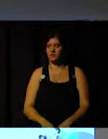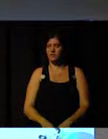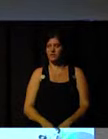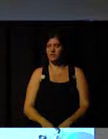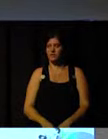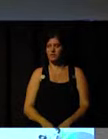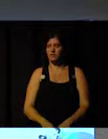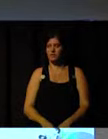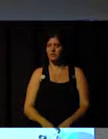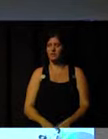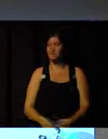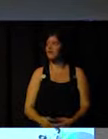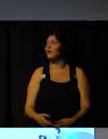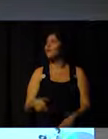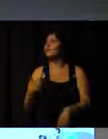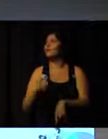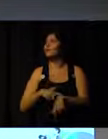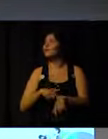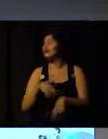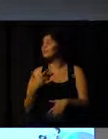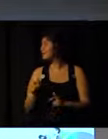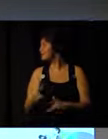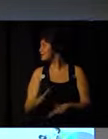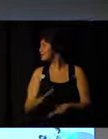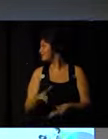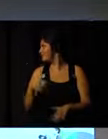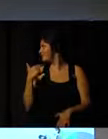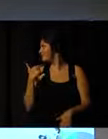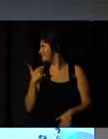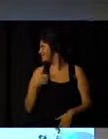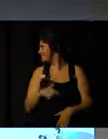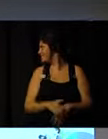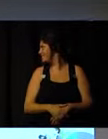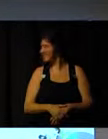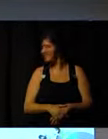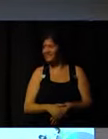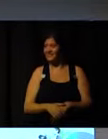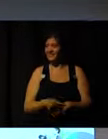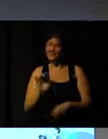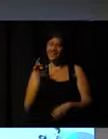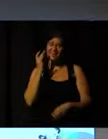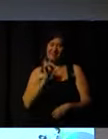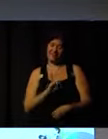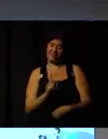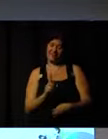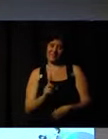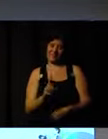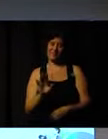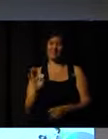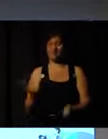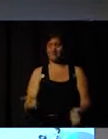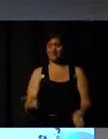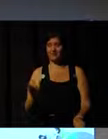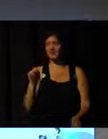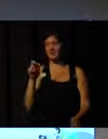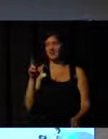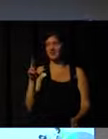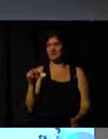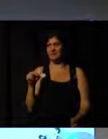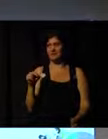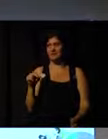How many hours we have? It's not easy. What I want to say is that, of course,